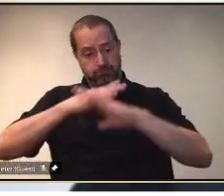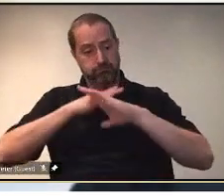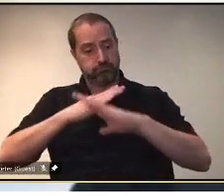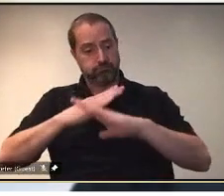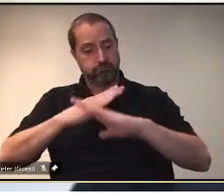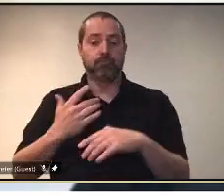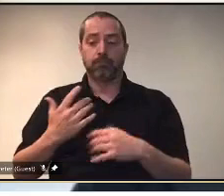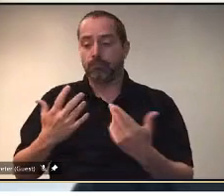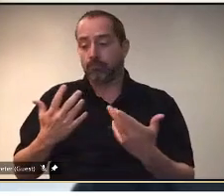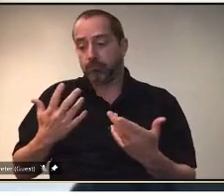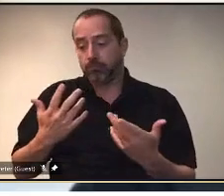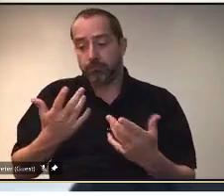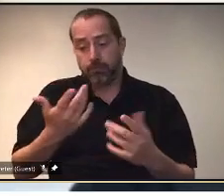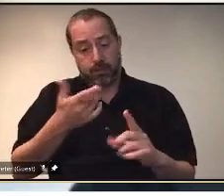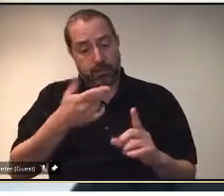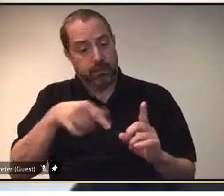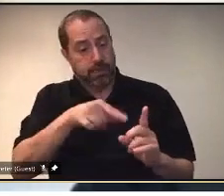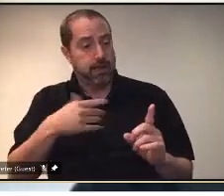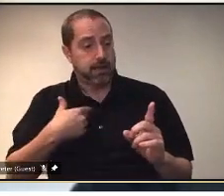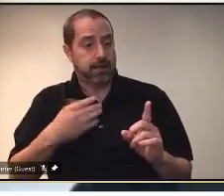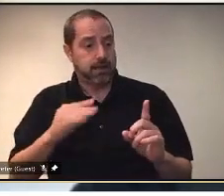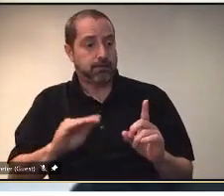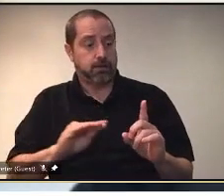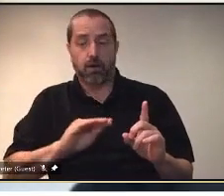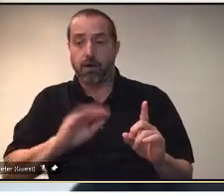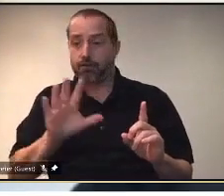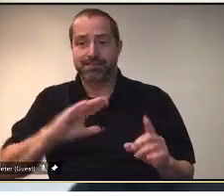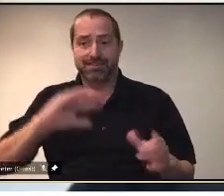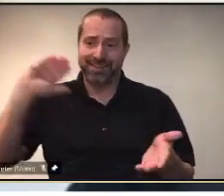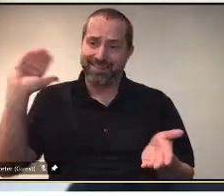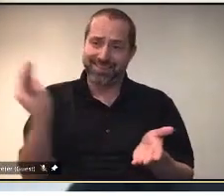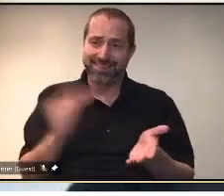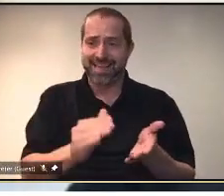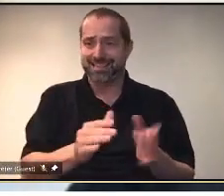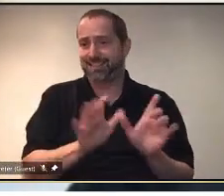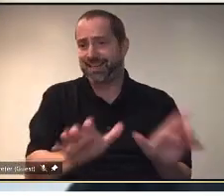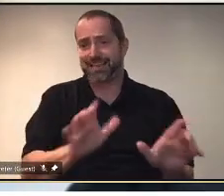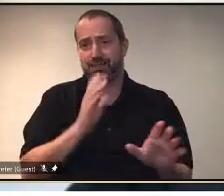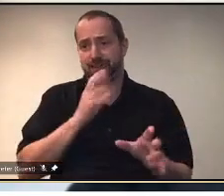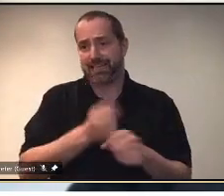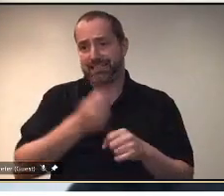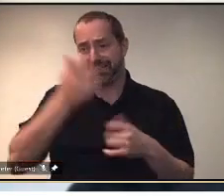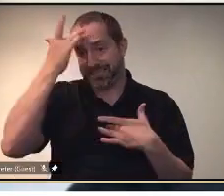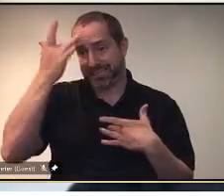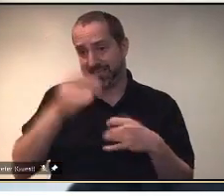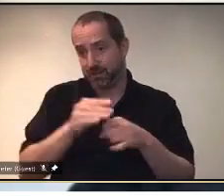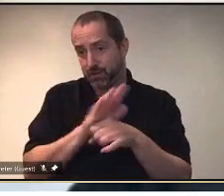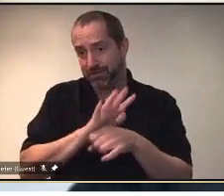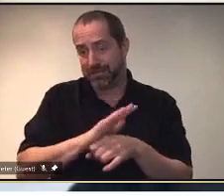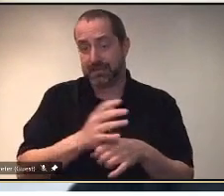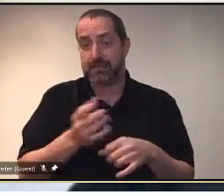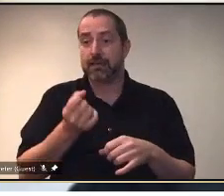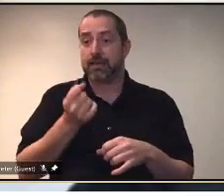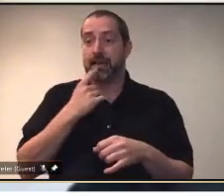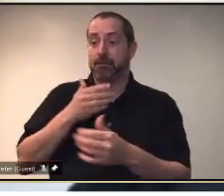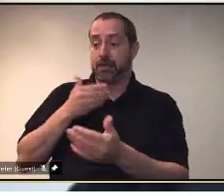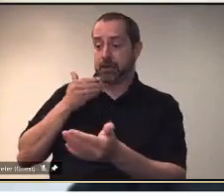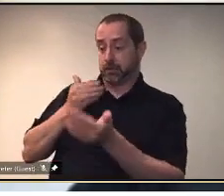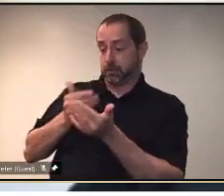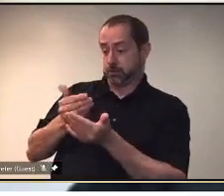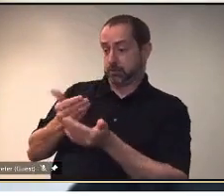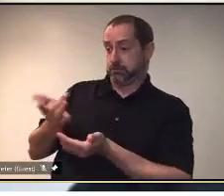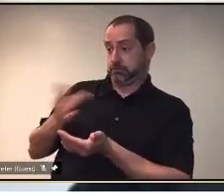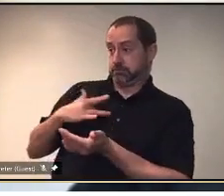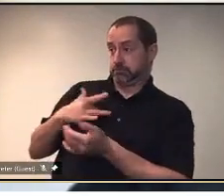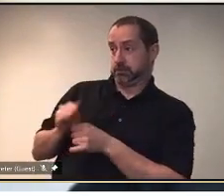um they have obviously way less chance of contracting covid uh and obviously being a close contact it's something that i'm hopeful that